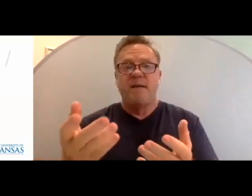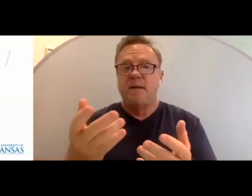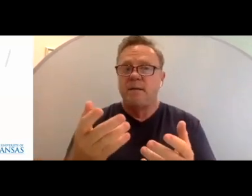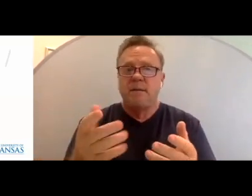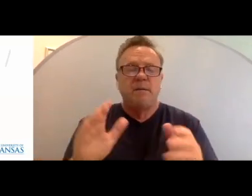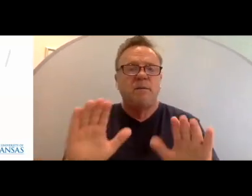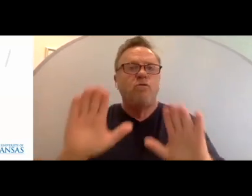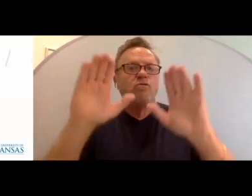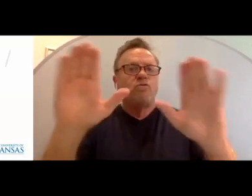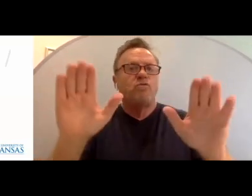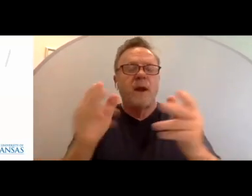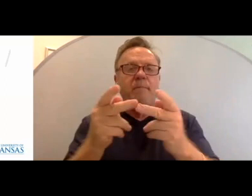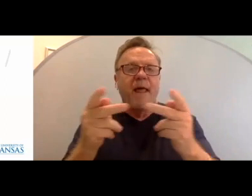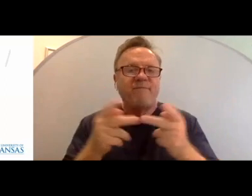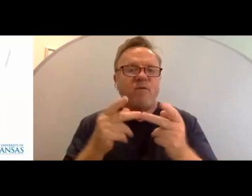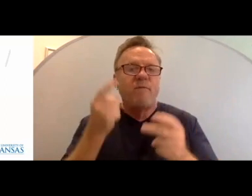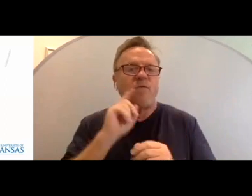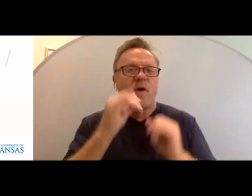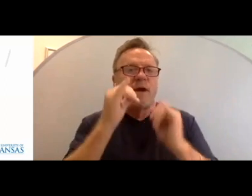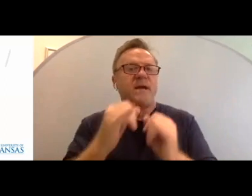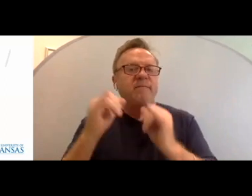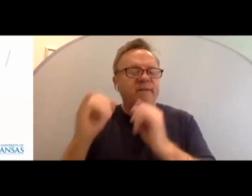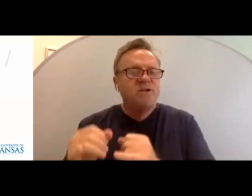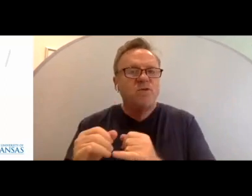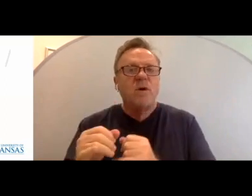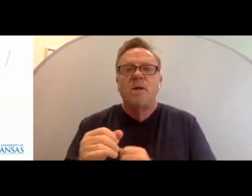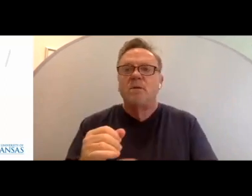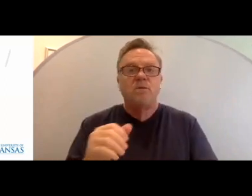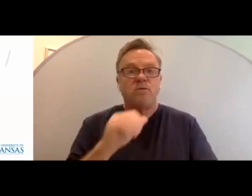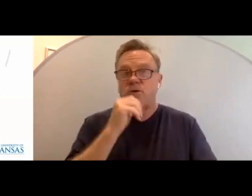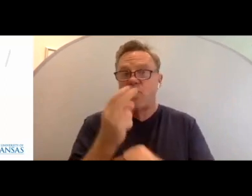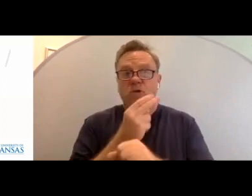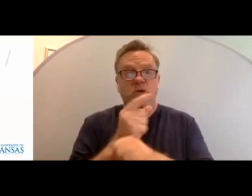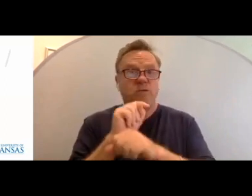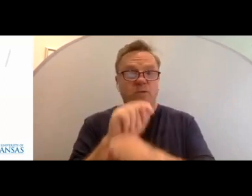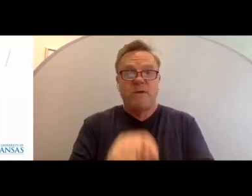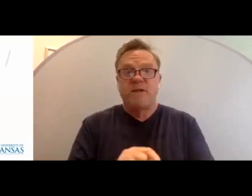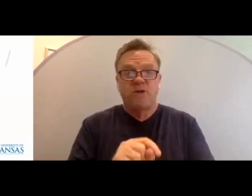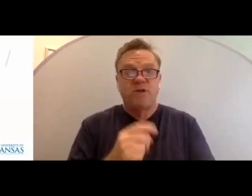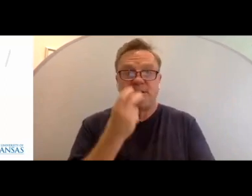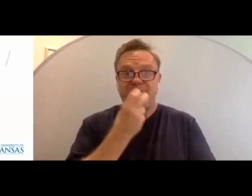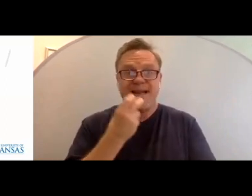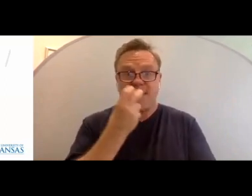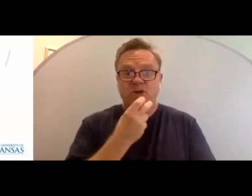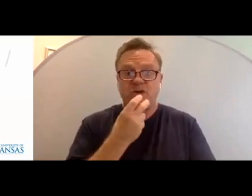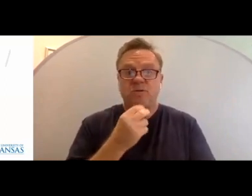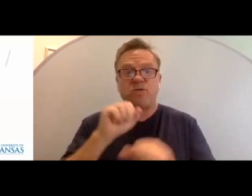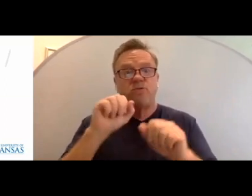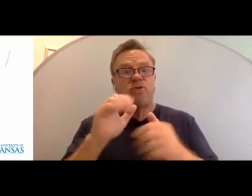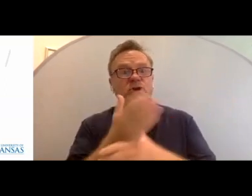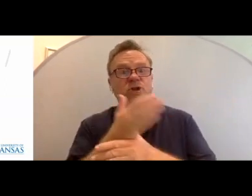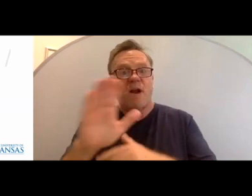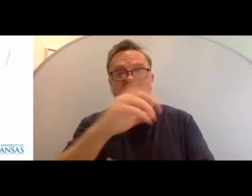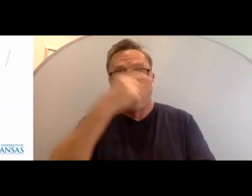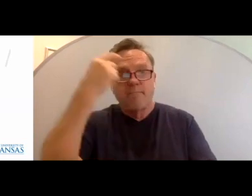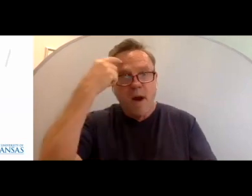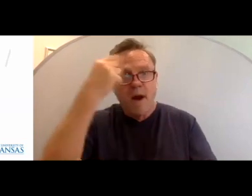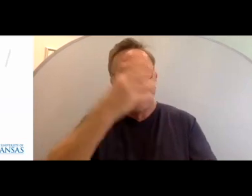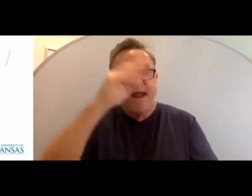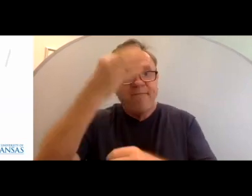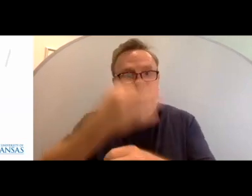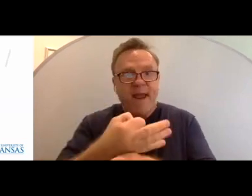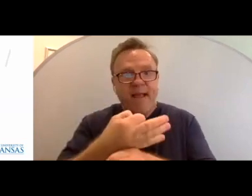platform for individuals who do not use traditional speech, to be able to share their mind, share their faith.